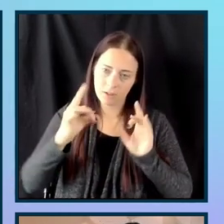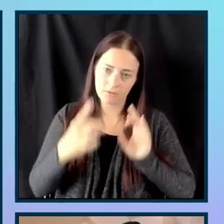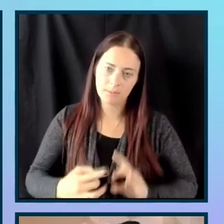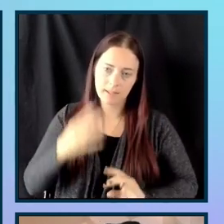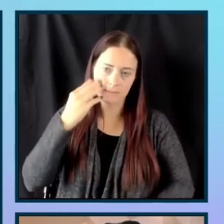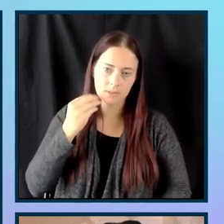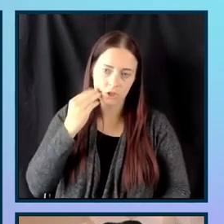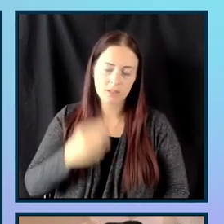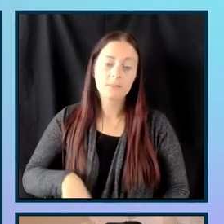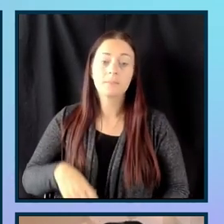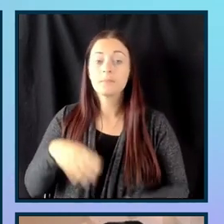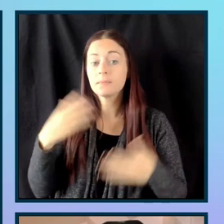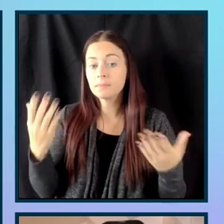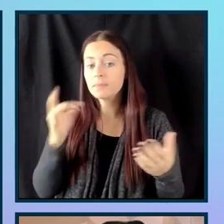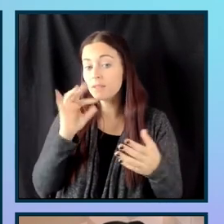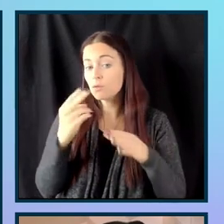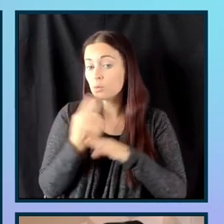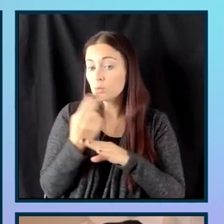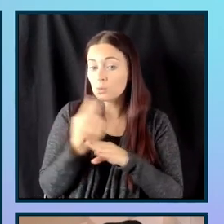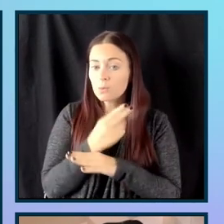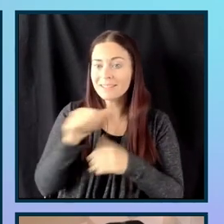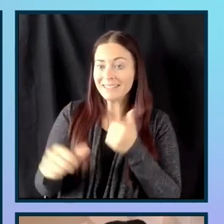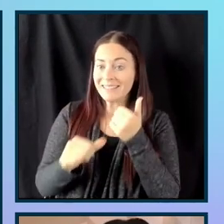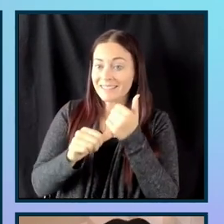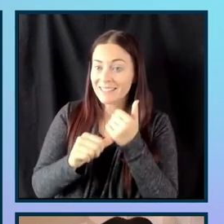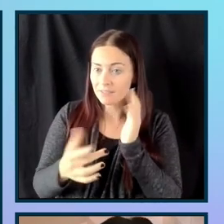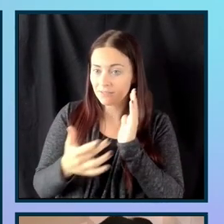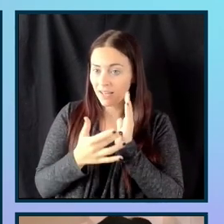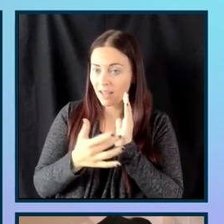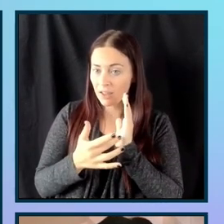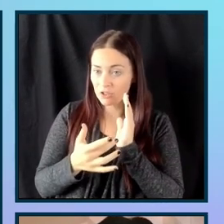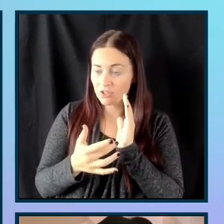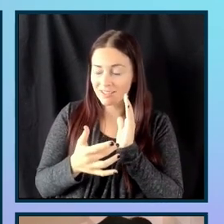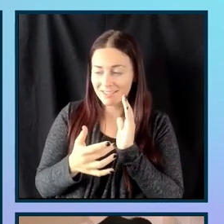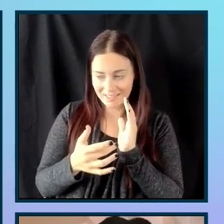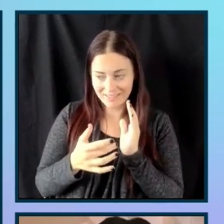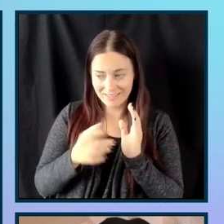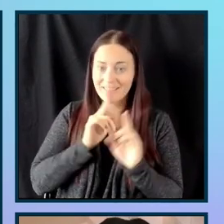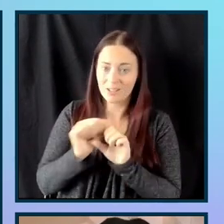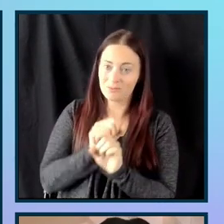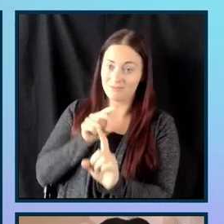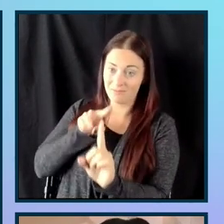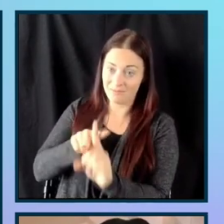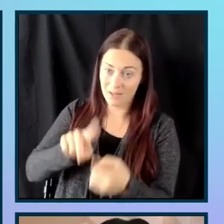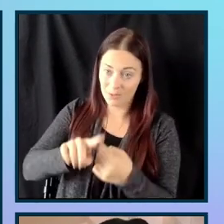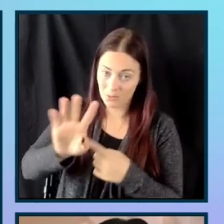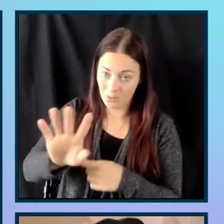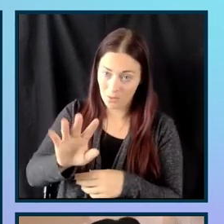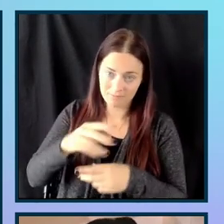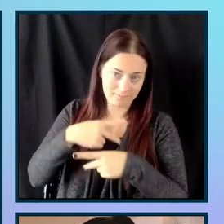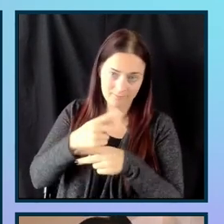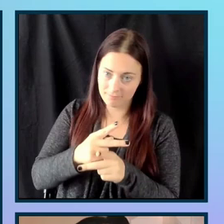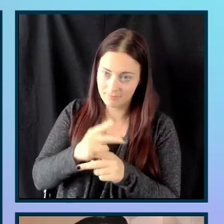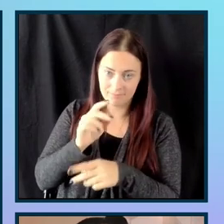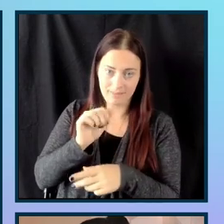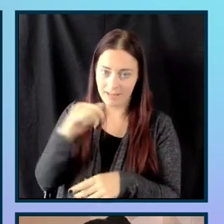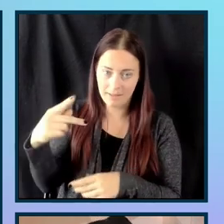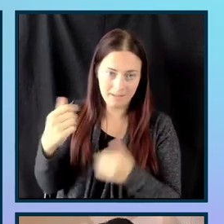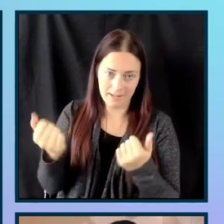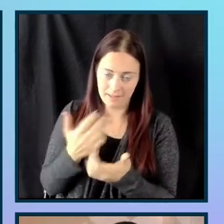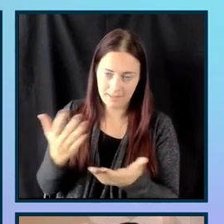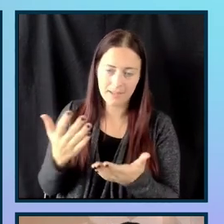So if you use assistive technologies to take your forms, that would be fantastic. Let's talk a little bit about some